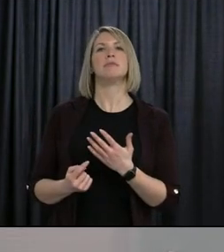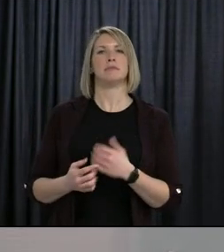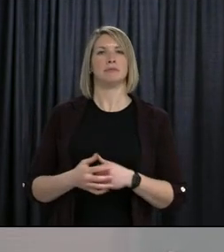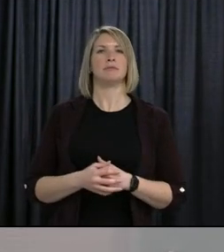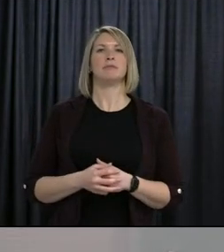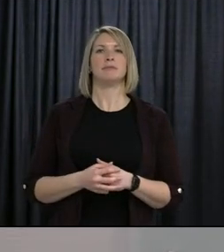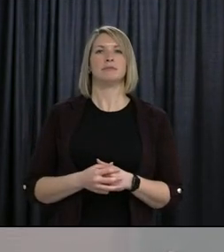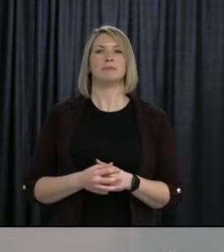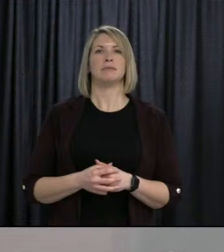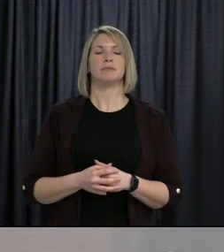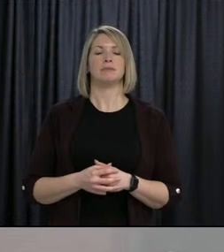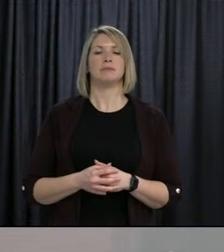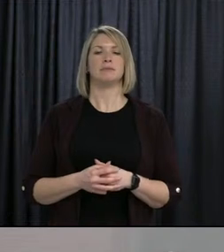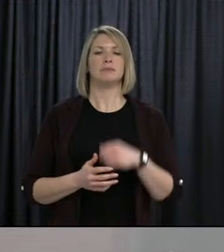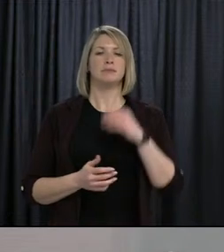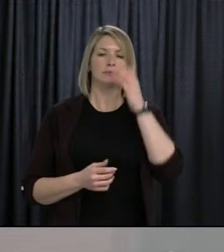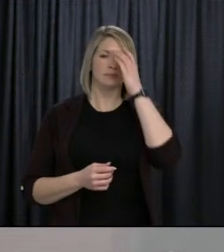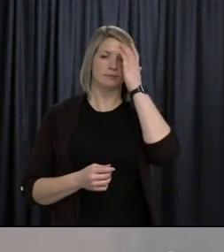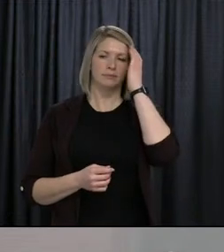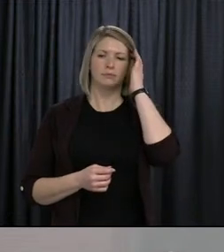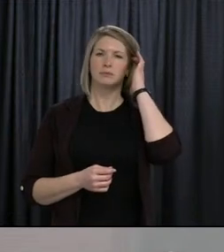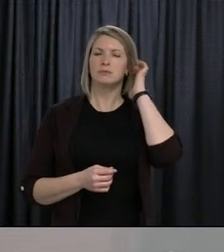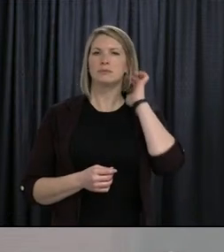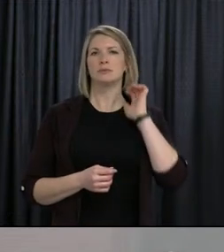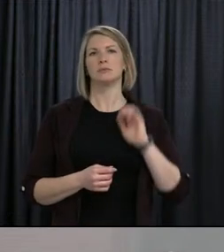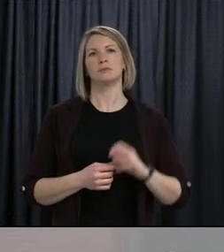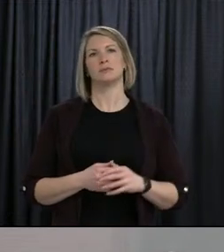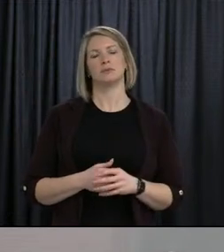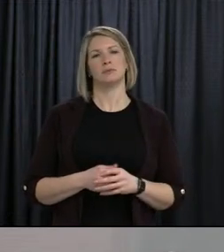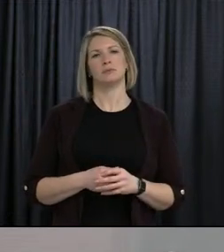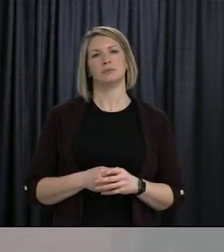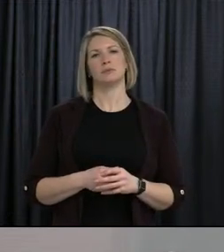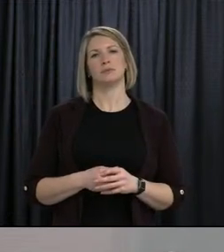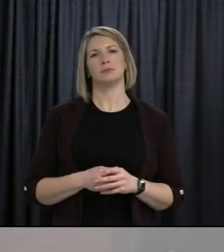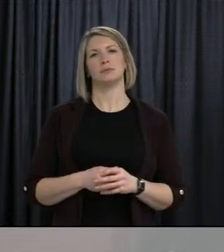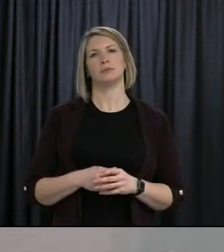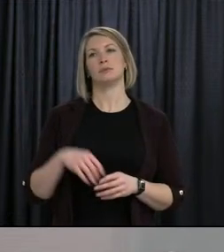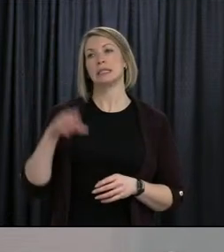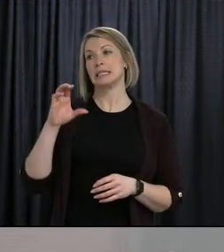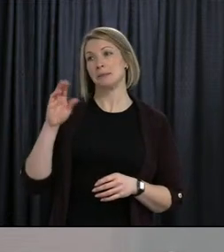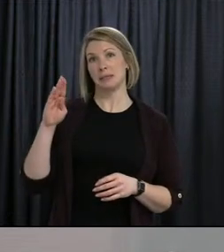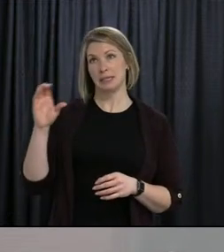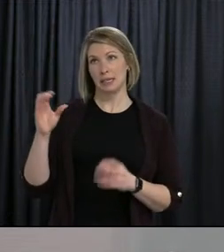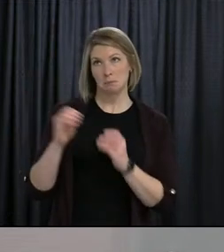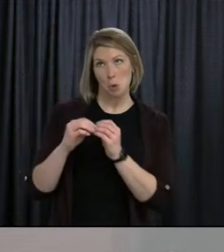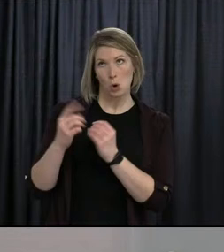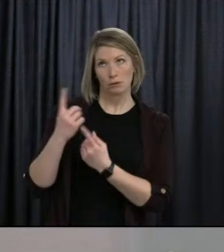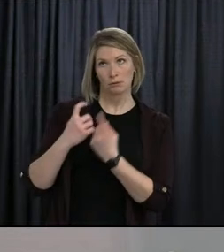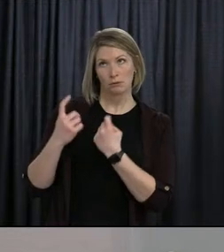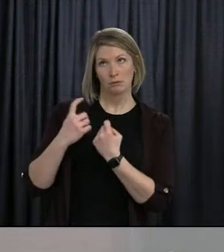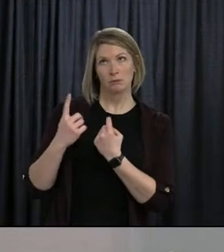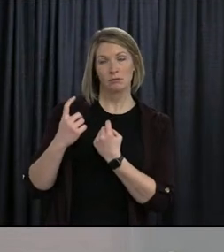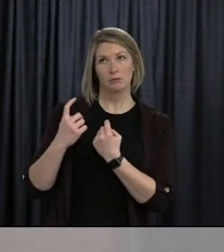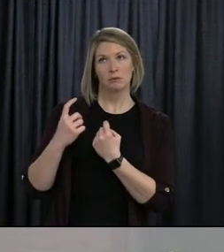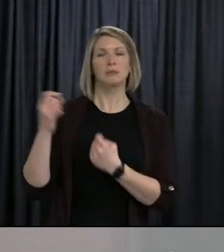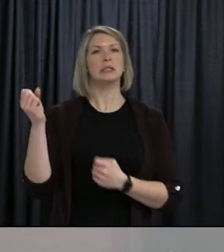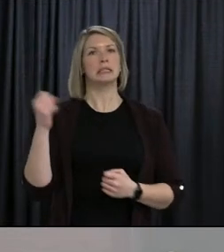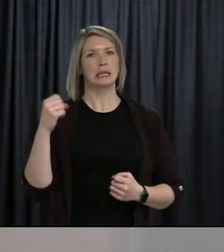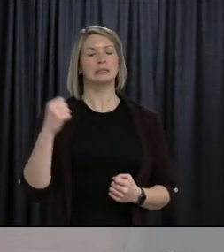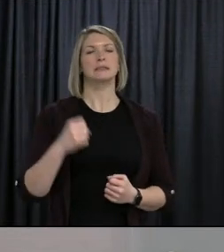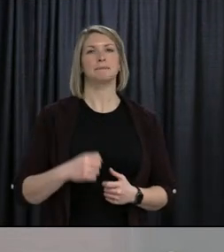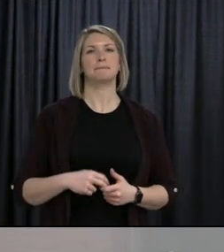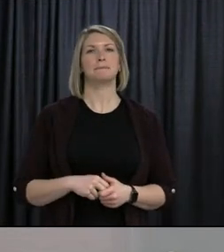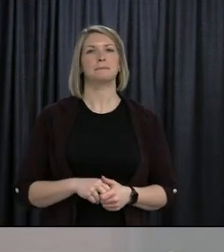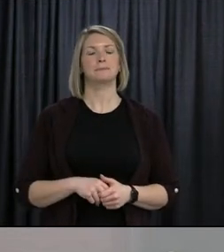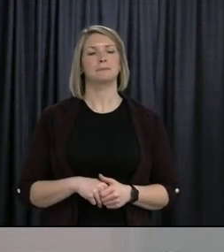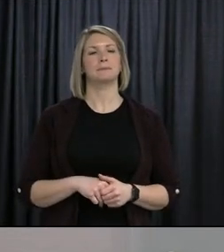one question at time your name is called. Cecil, here at CBC, do you have a final question? Yes, please.